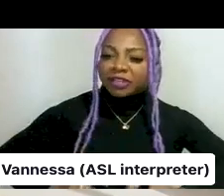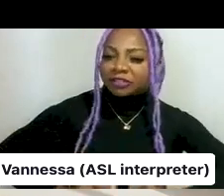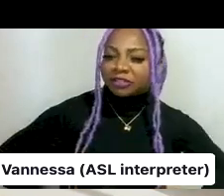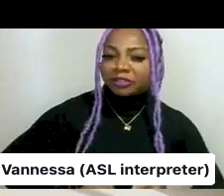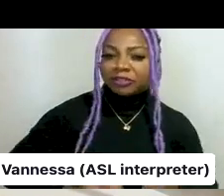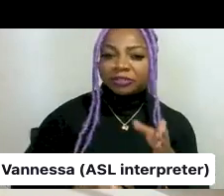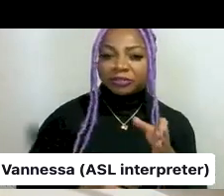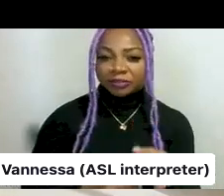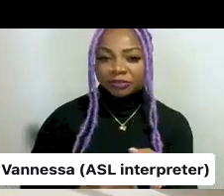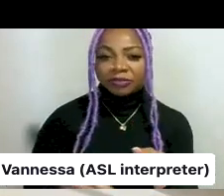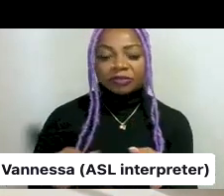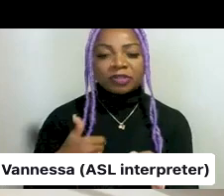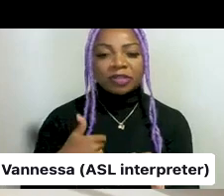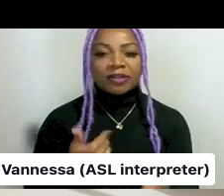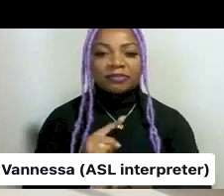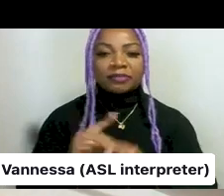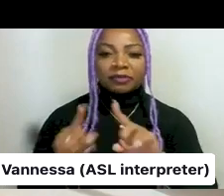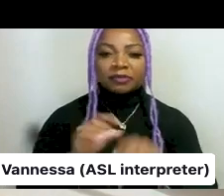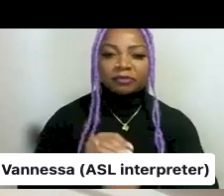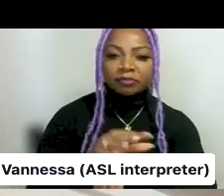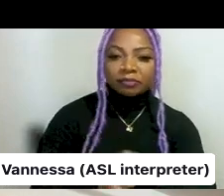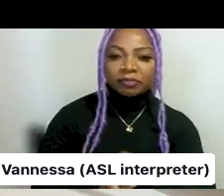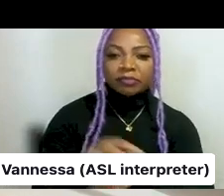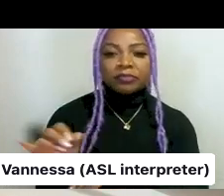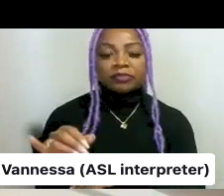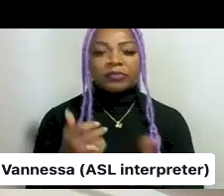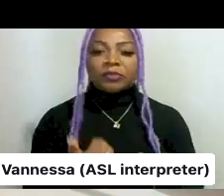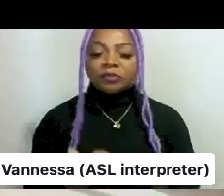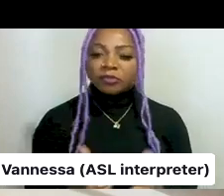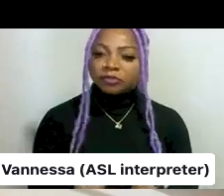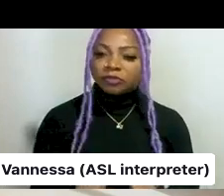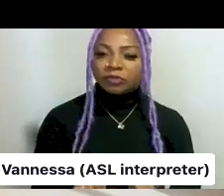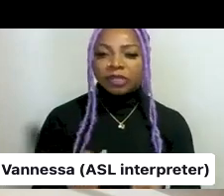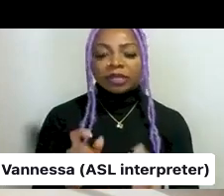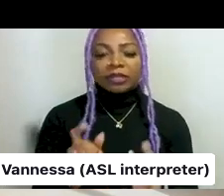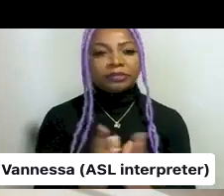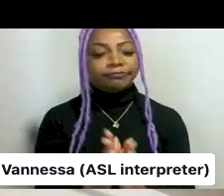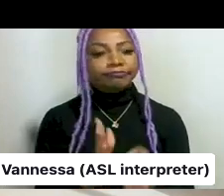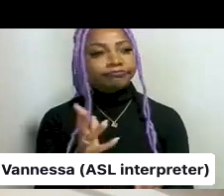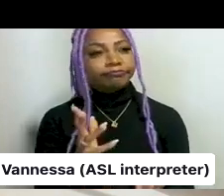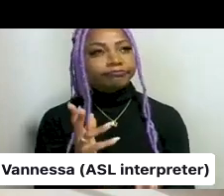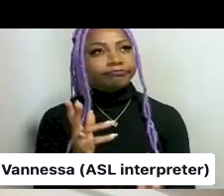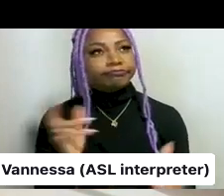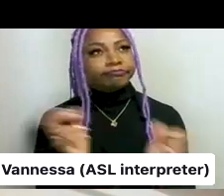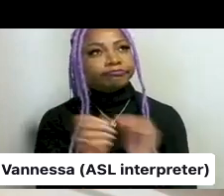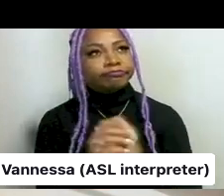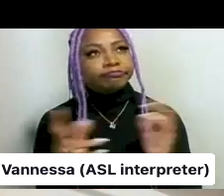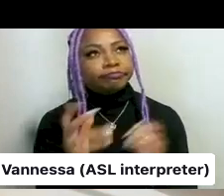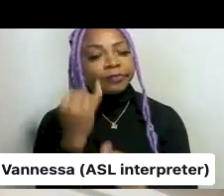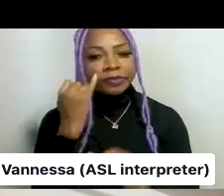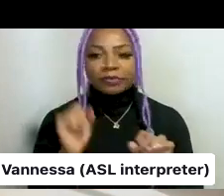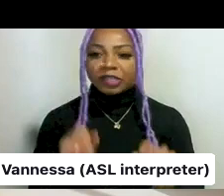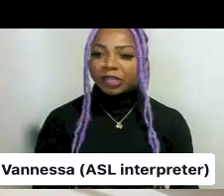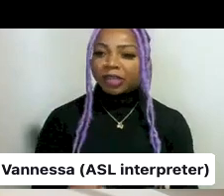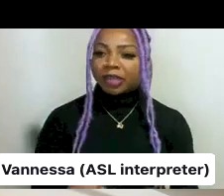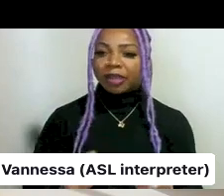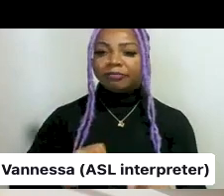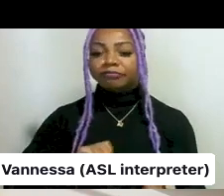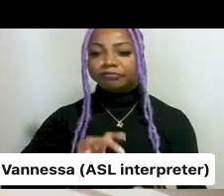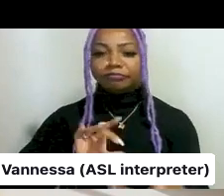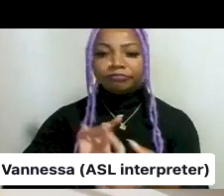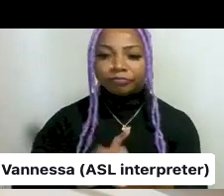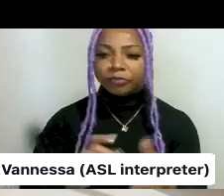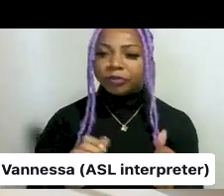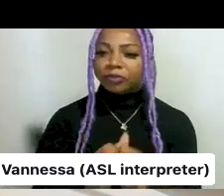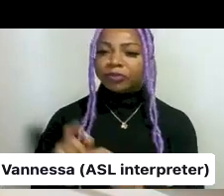inspiration. And we really try to see if we can establish a connection between different